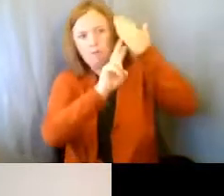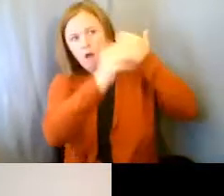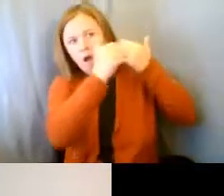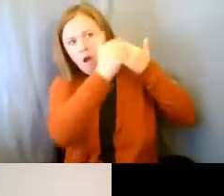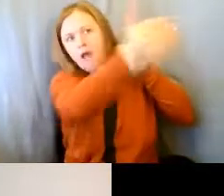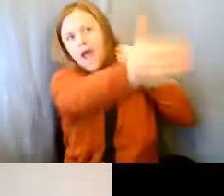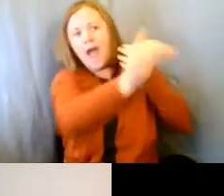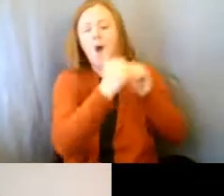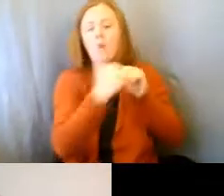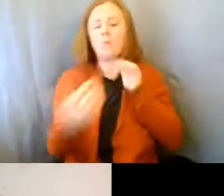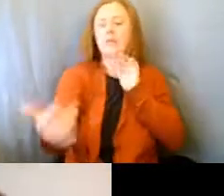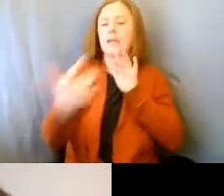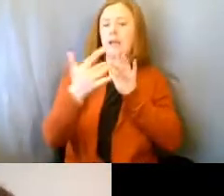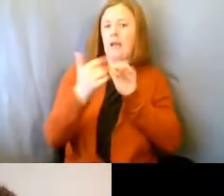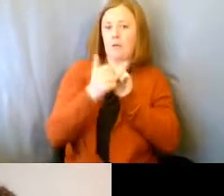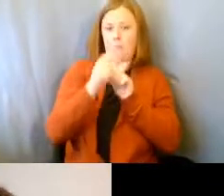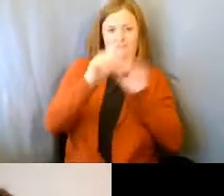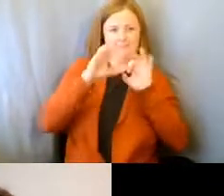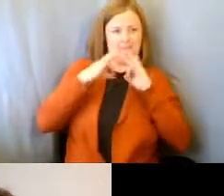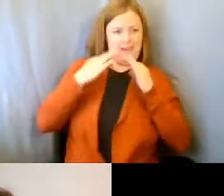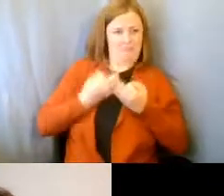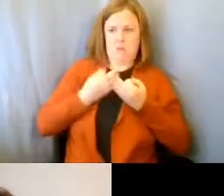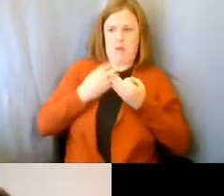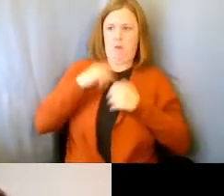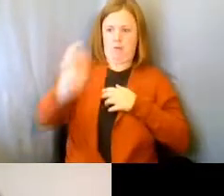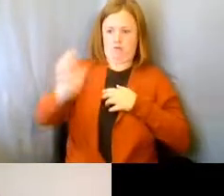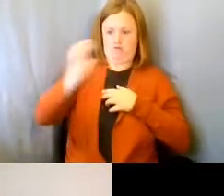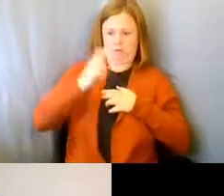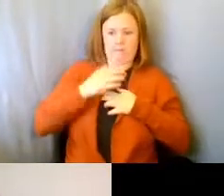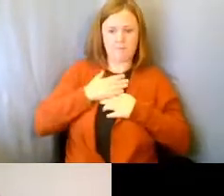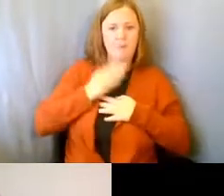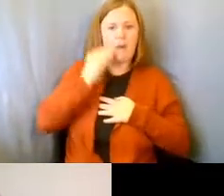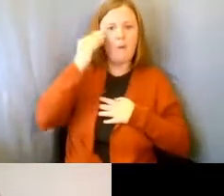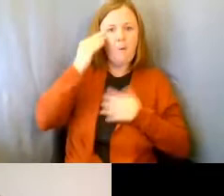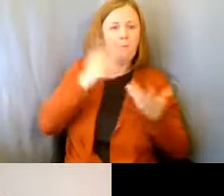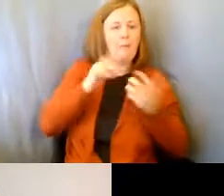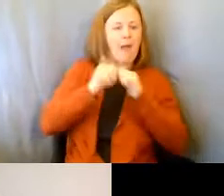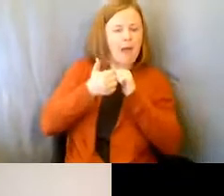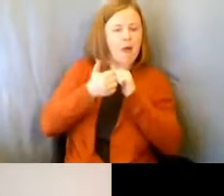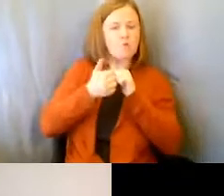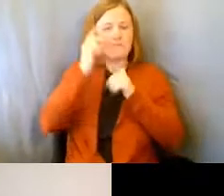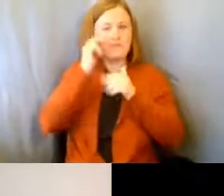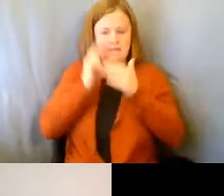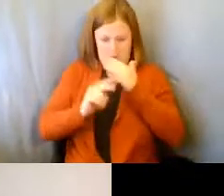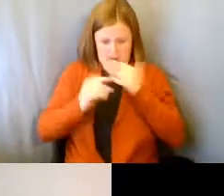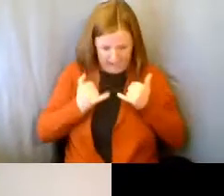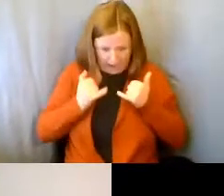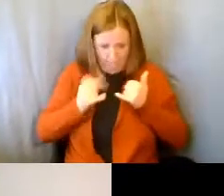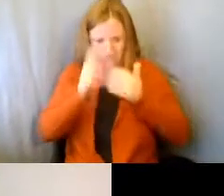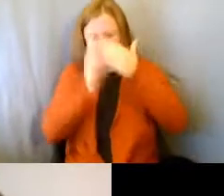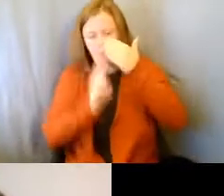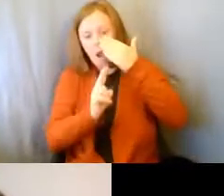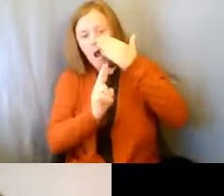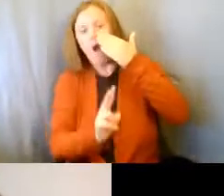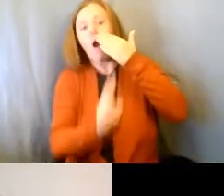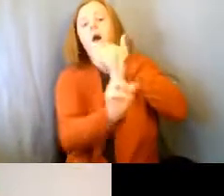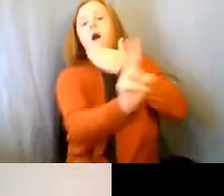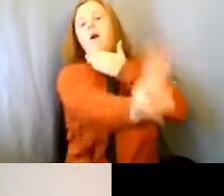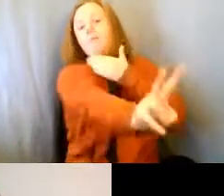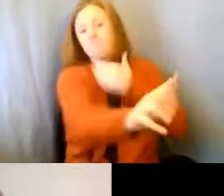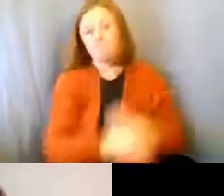connect with you and how are they going to get to your house if they're not living with you. So,